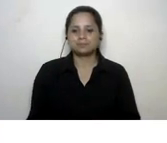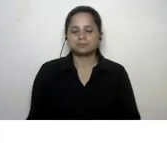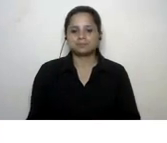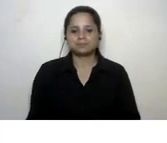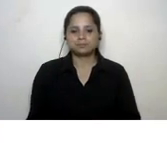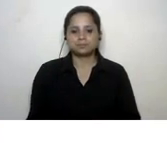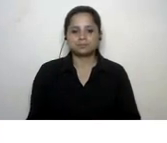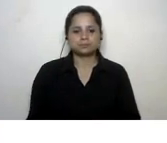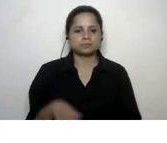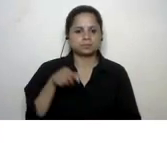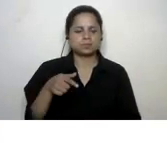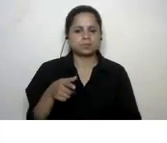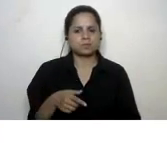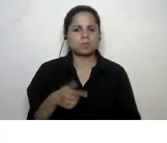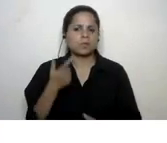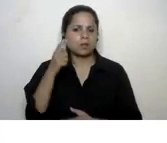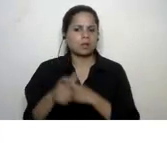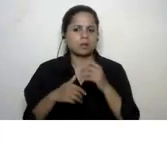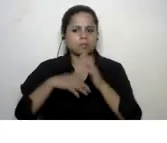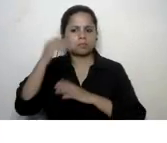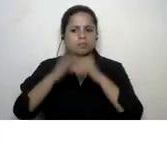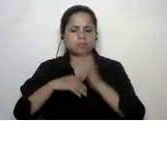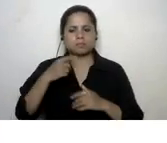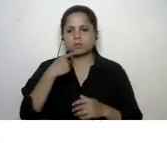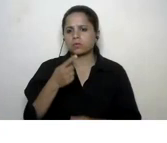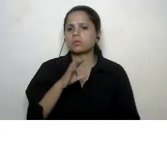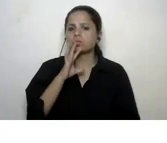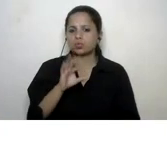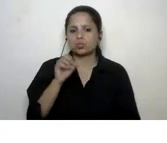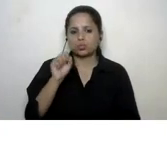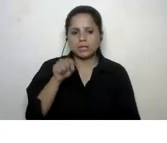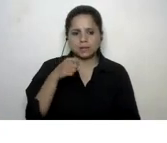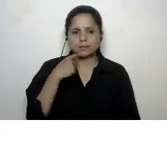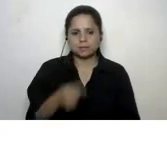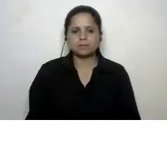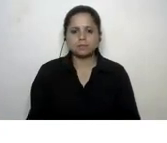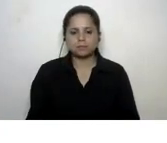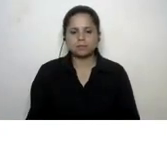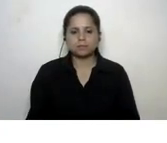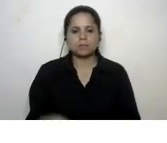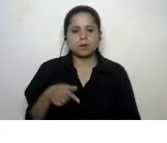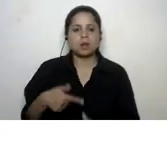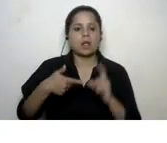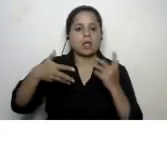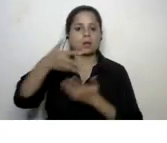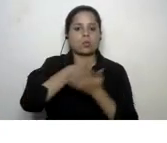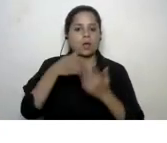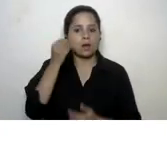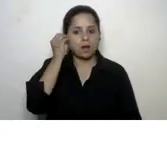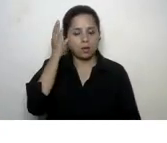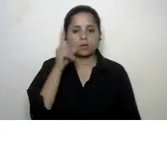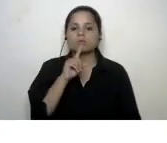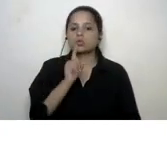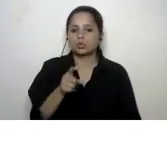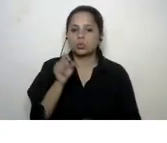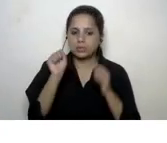industry innovation and infrastructure very true anil kumar environmental awareness very true